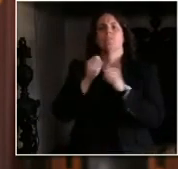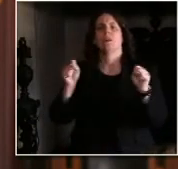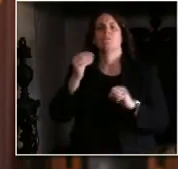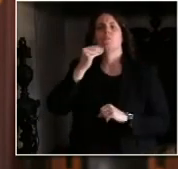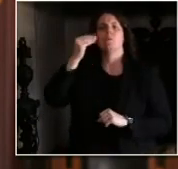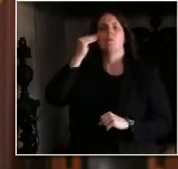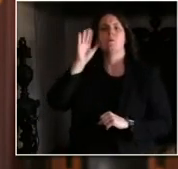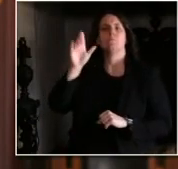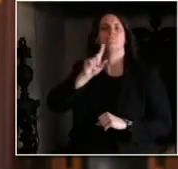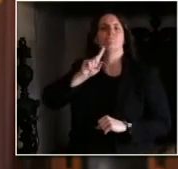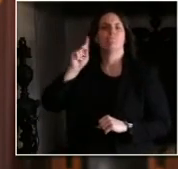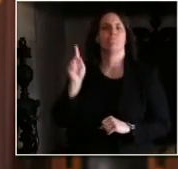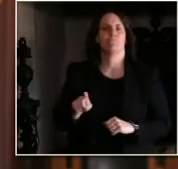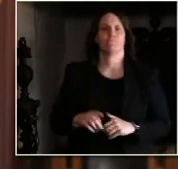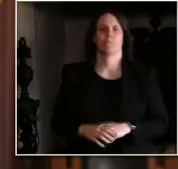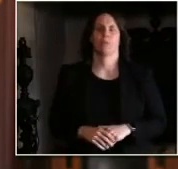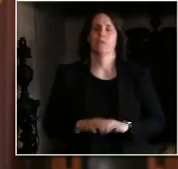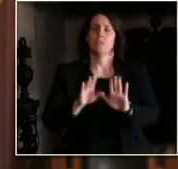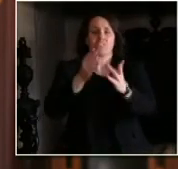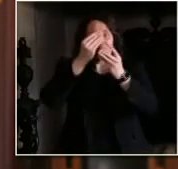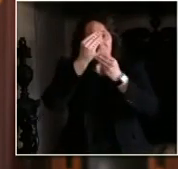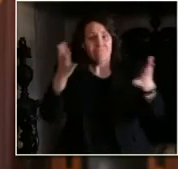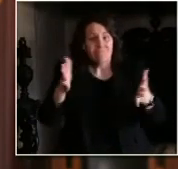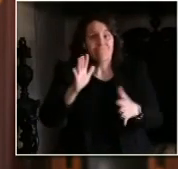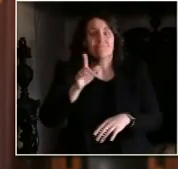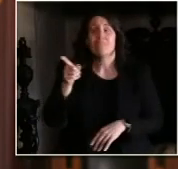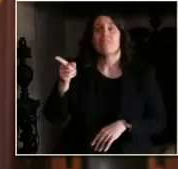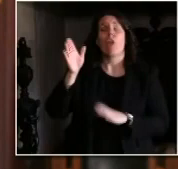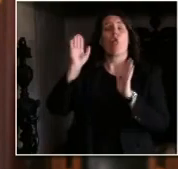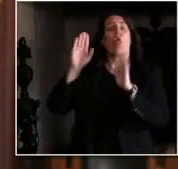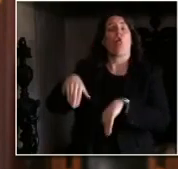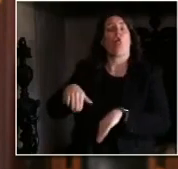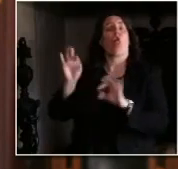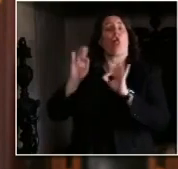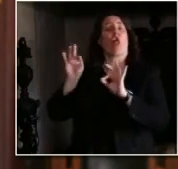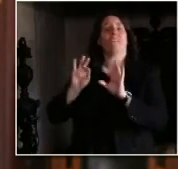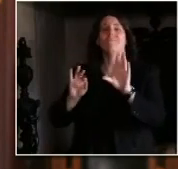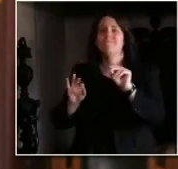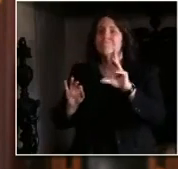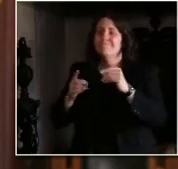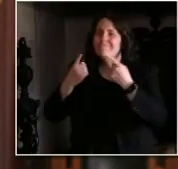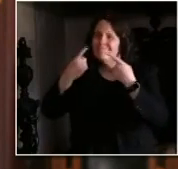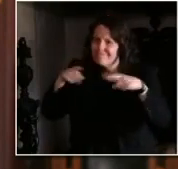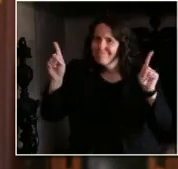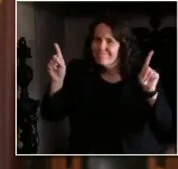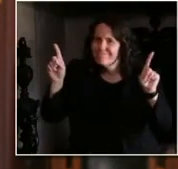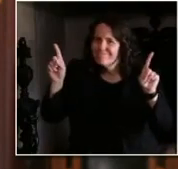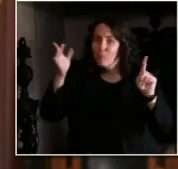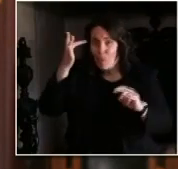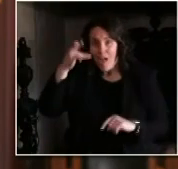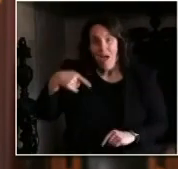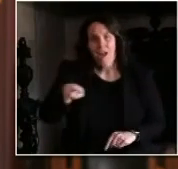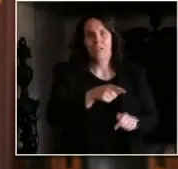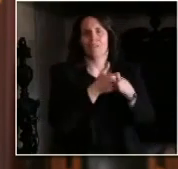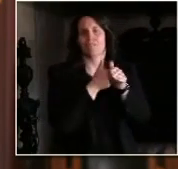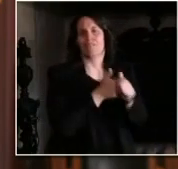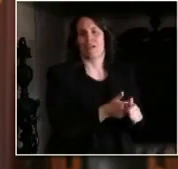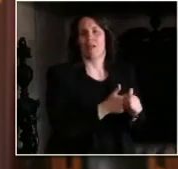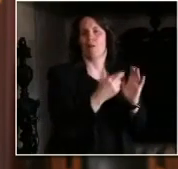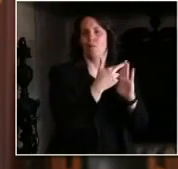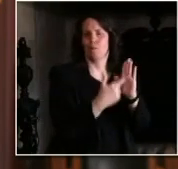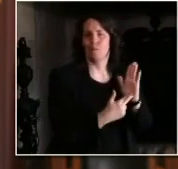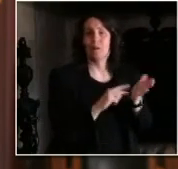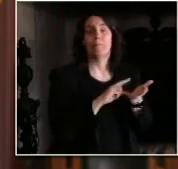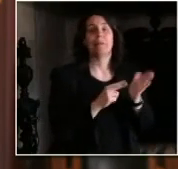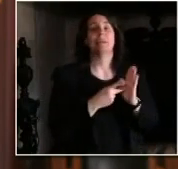By working together as a state and following physical distancing guidelines, we have already saved lives. As the governor said, according to our